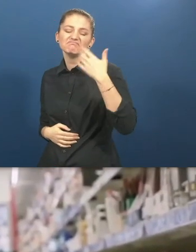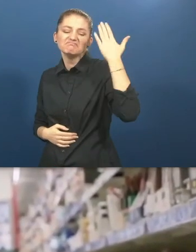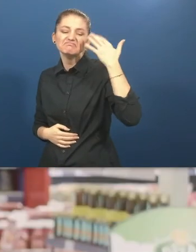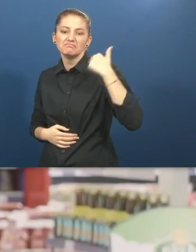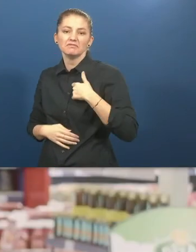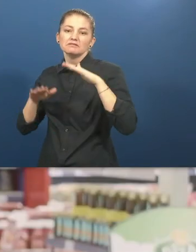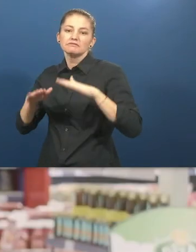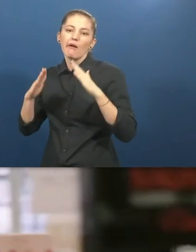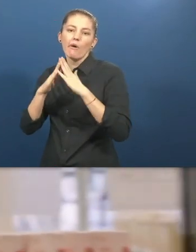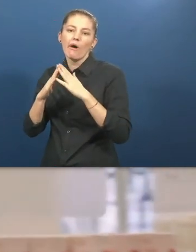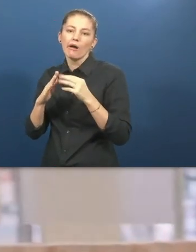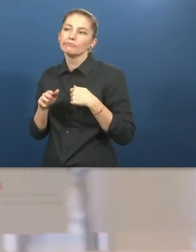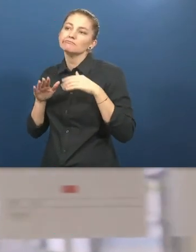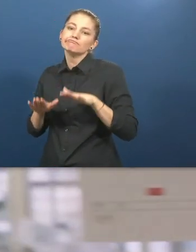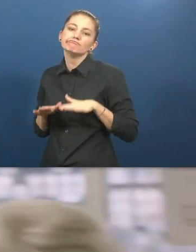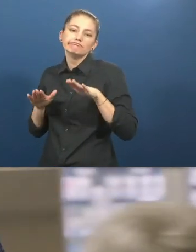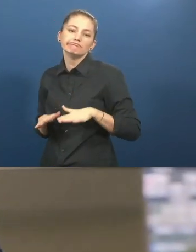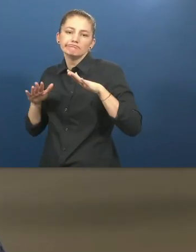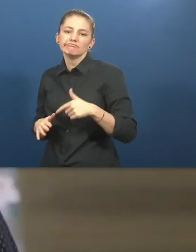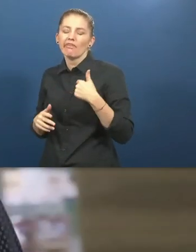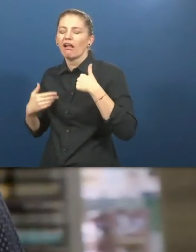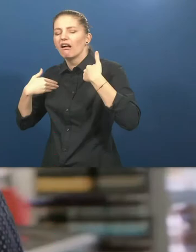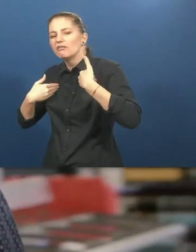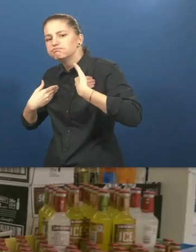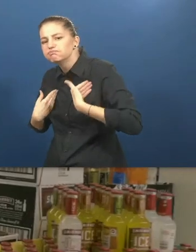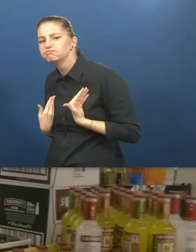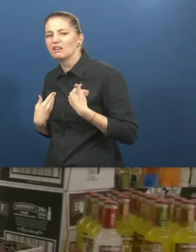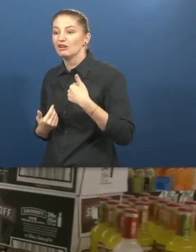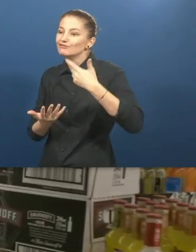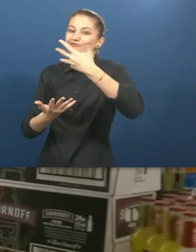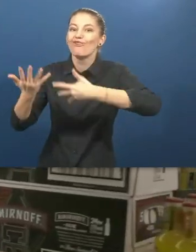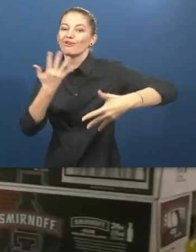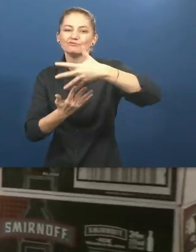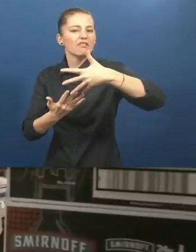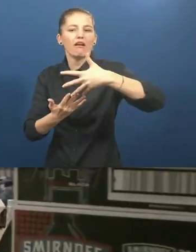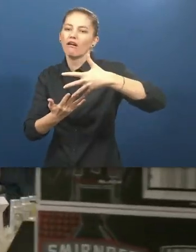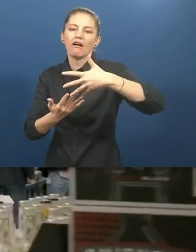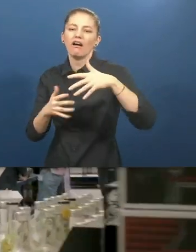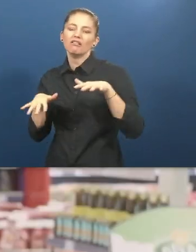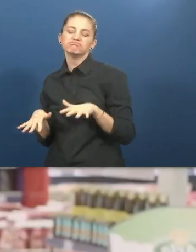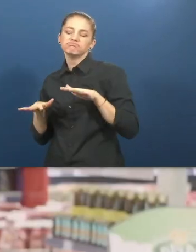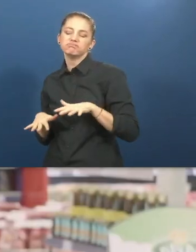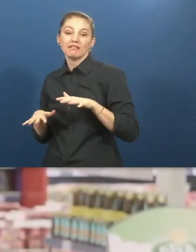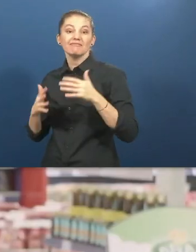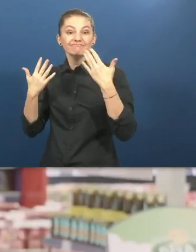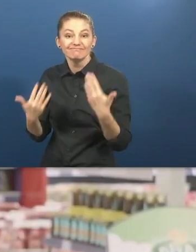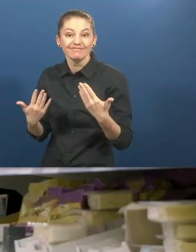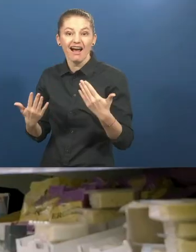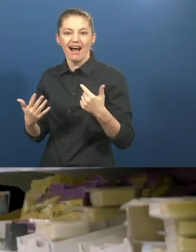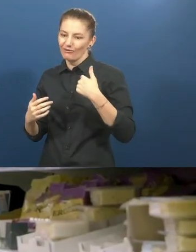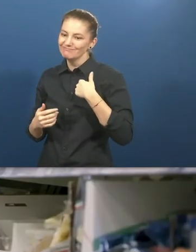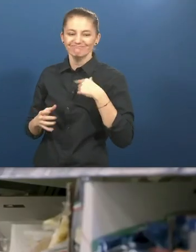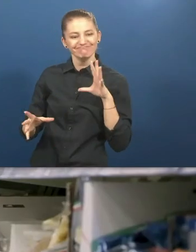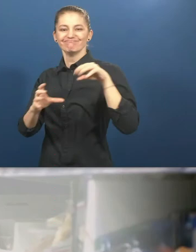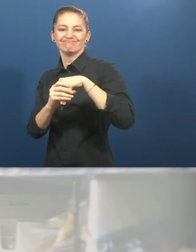You are not so social. It is much better to come out and do something and make a difference. You are the whole the society again.